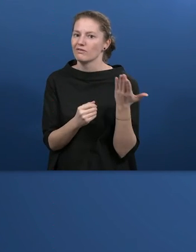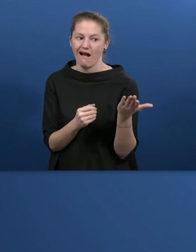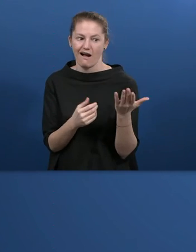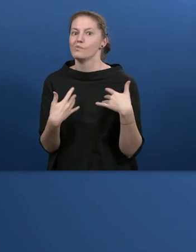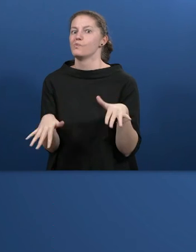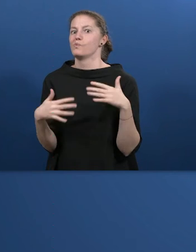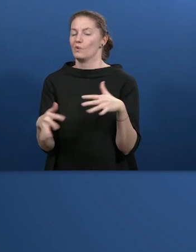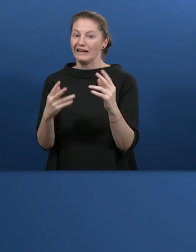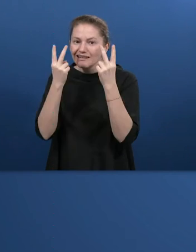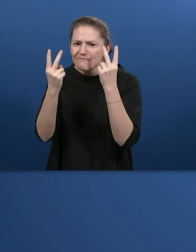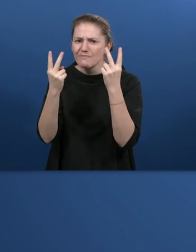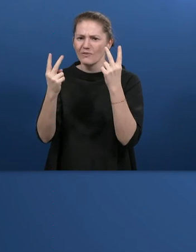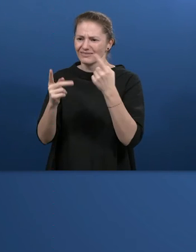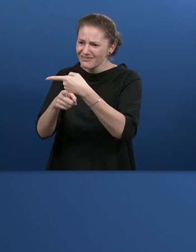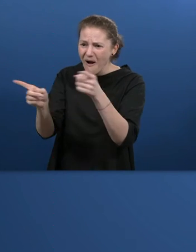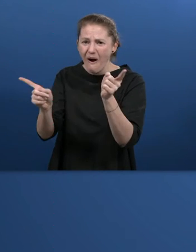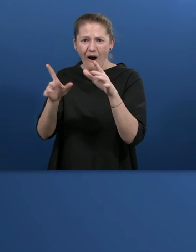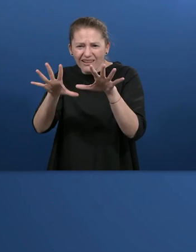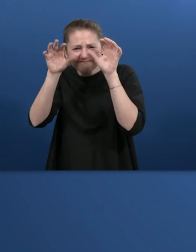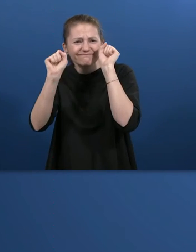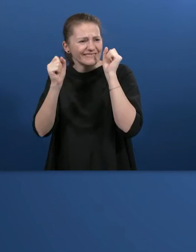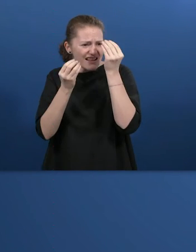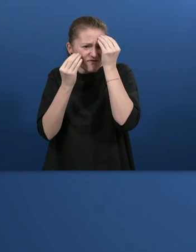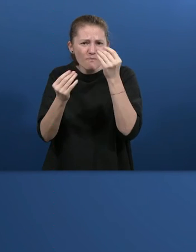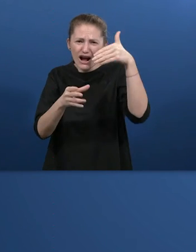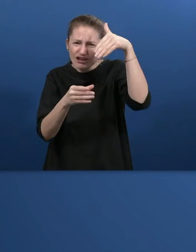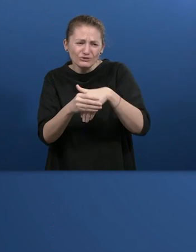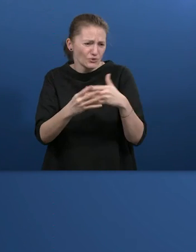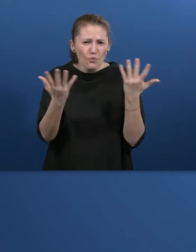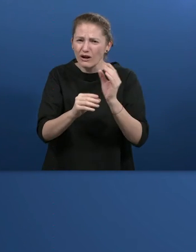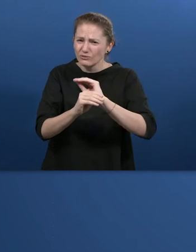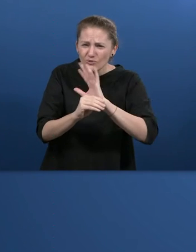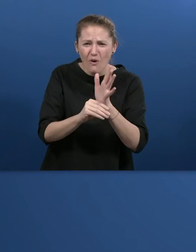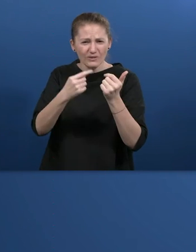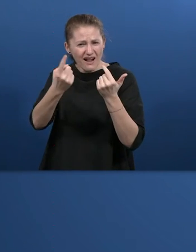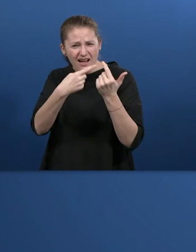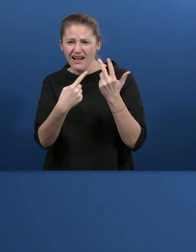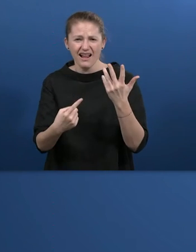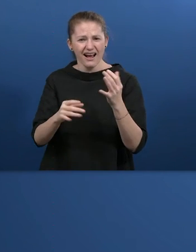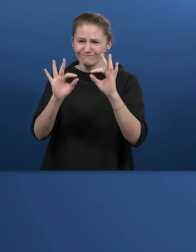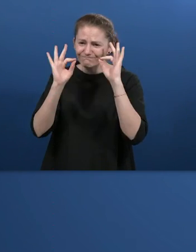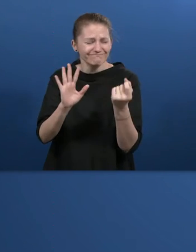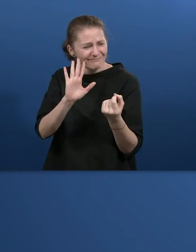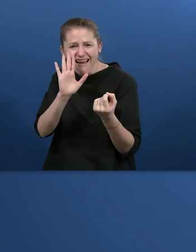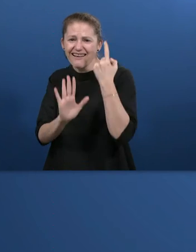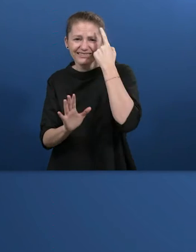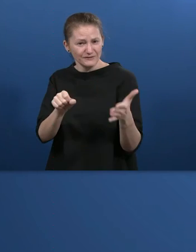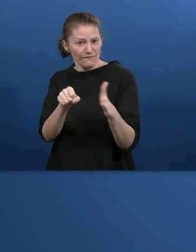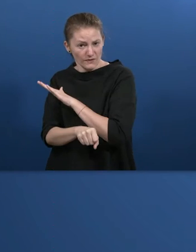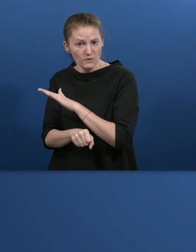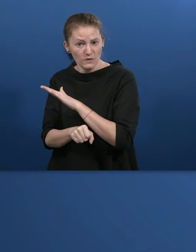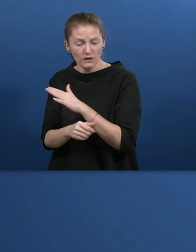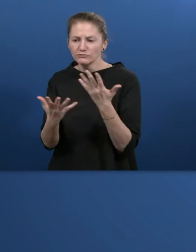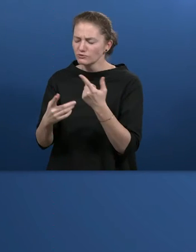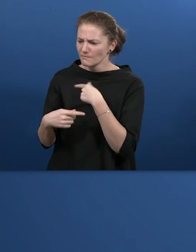they have to get the information in a way they can also work with it and understand. So what did we do?